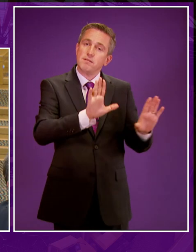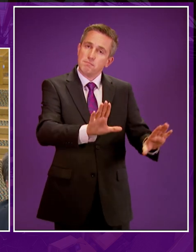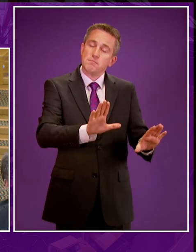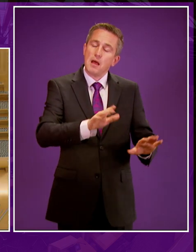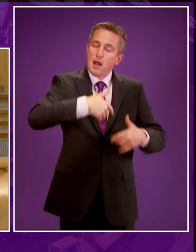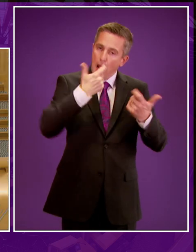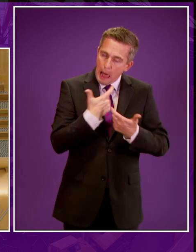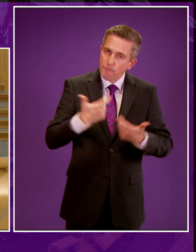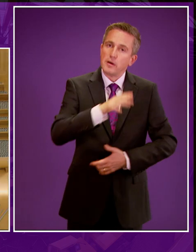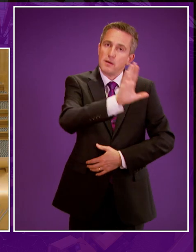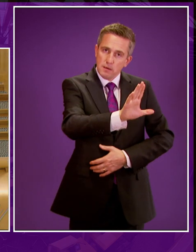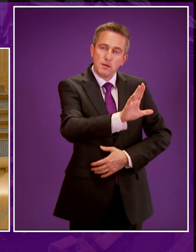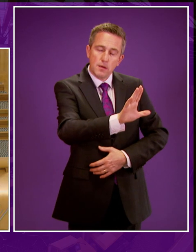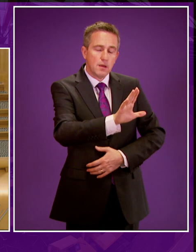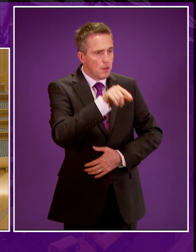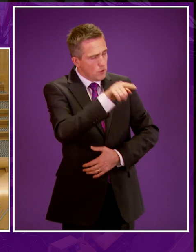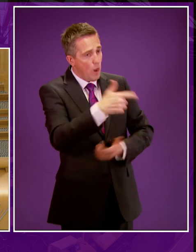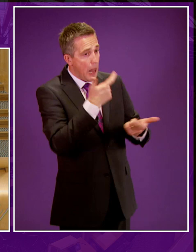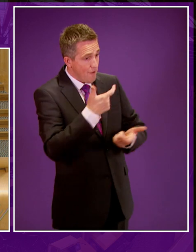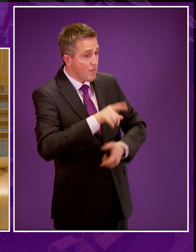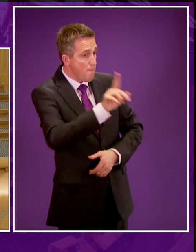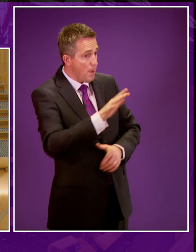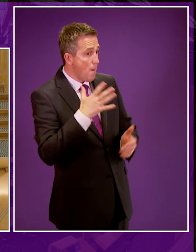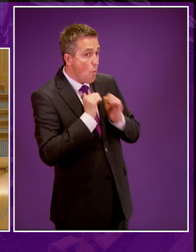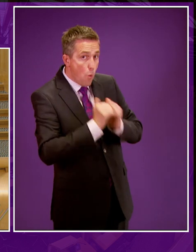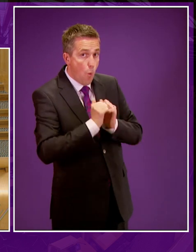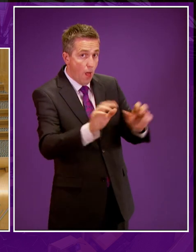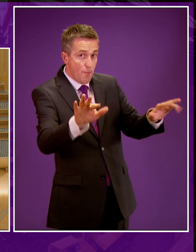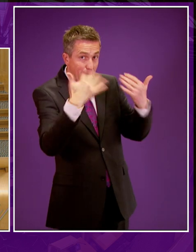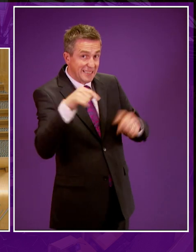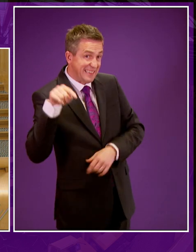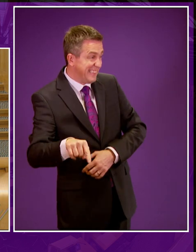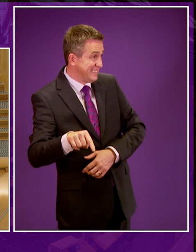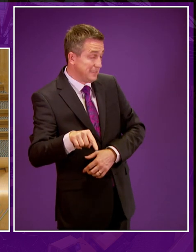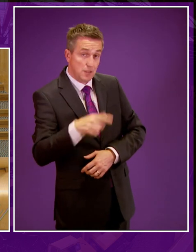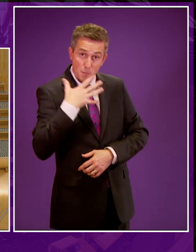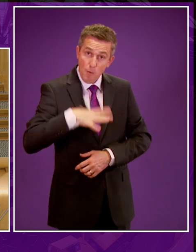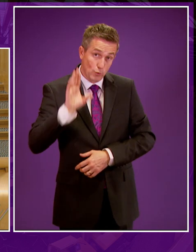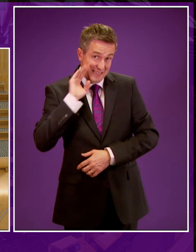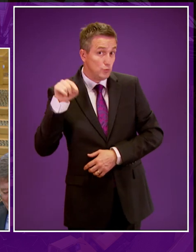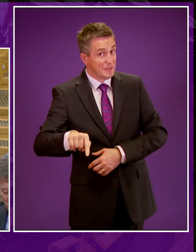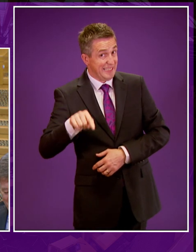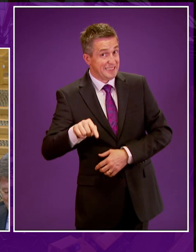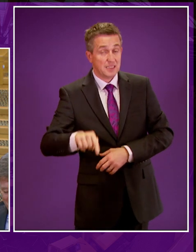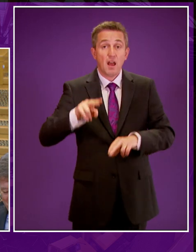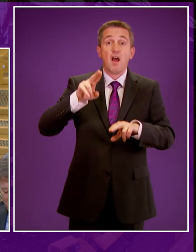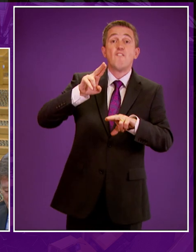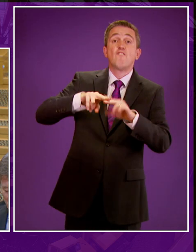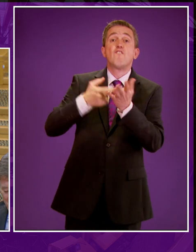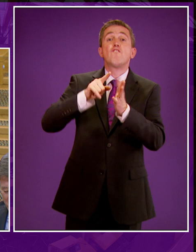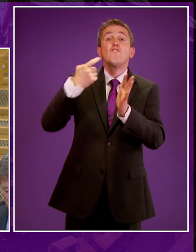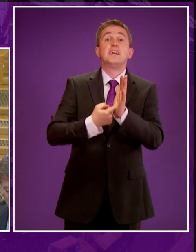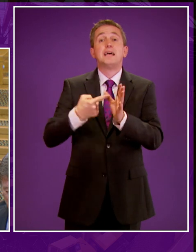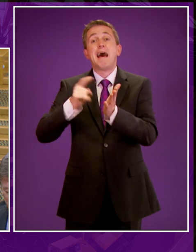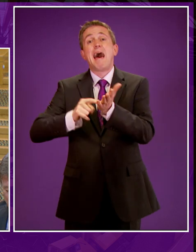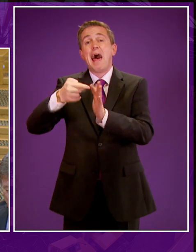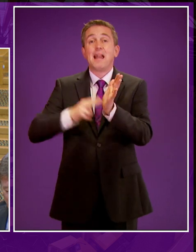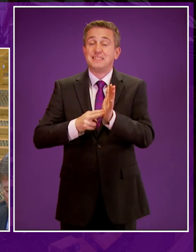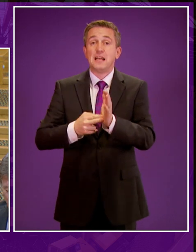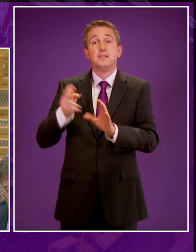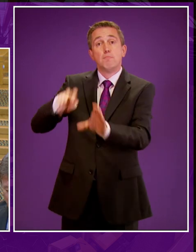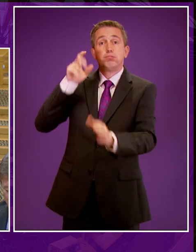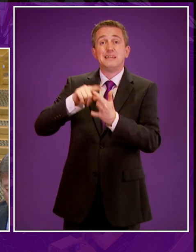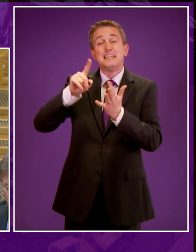cost